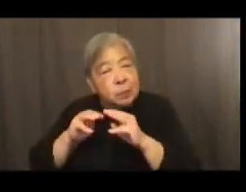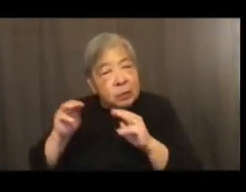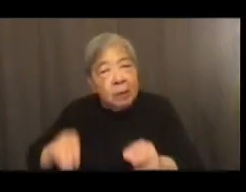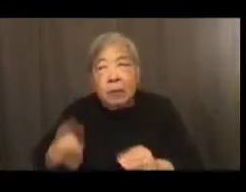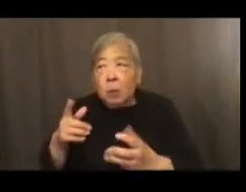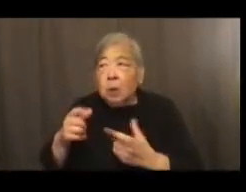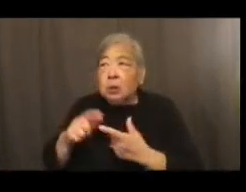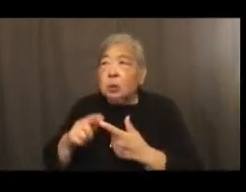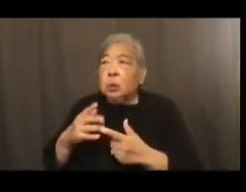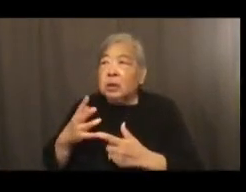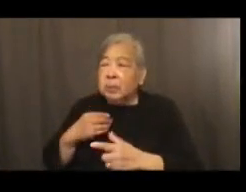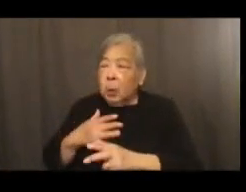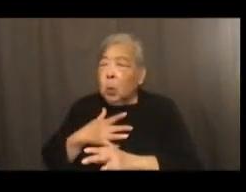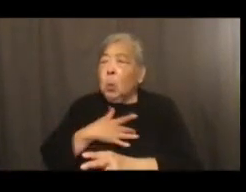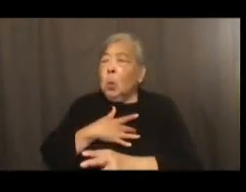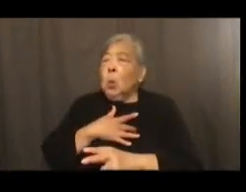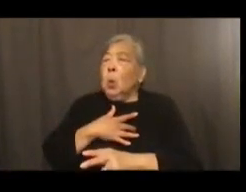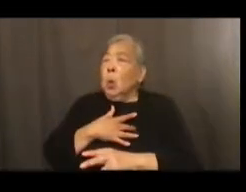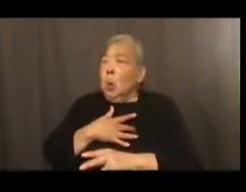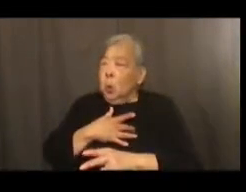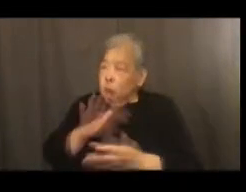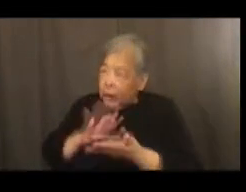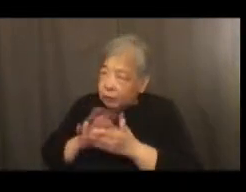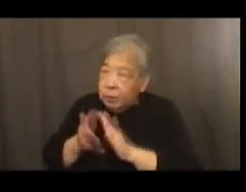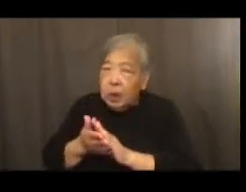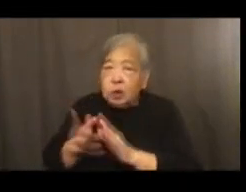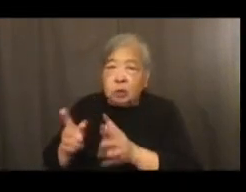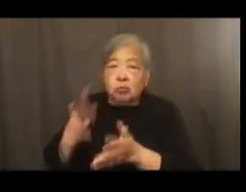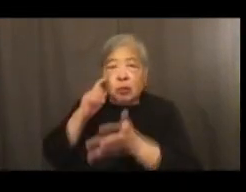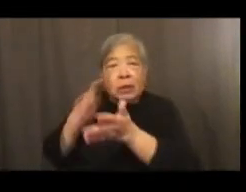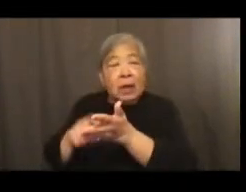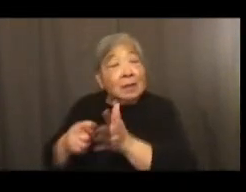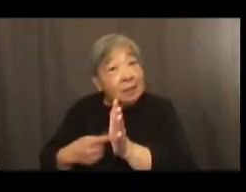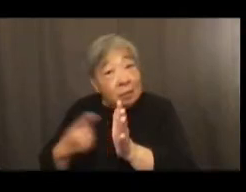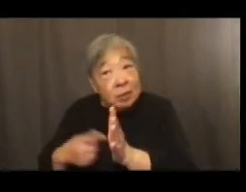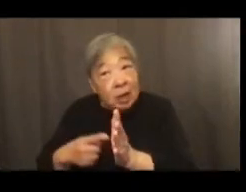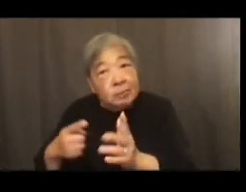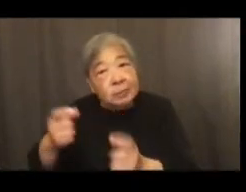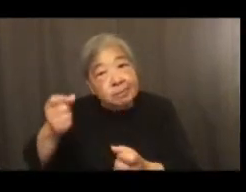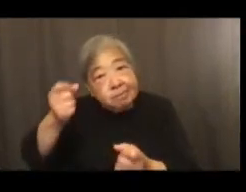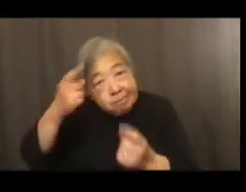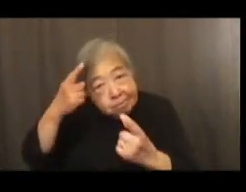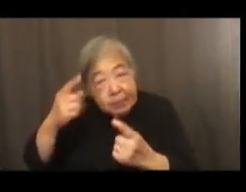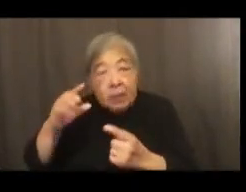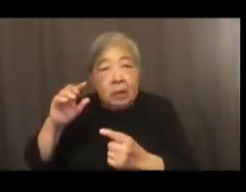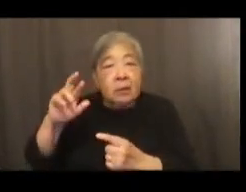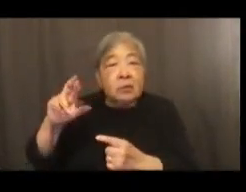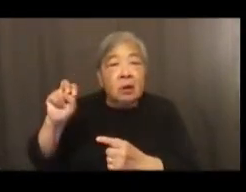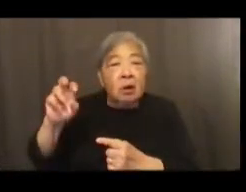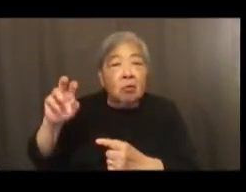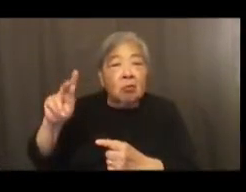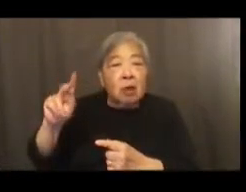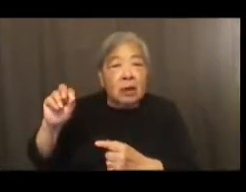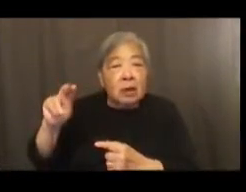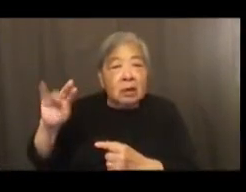of transformation, that kind of recognition. And sometimes it is a reckoning. And I think of the reckoning in the big sense